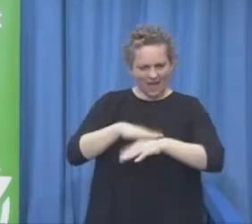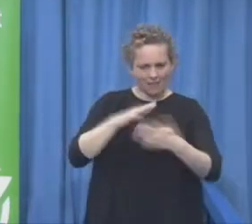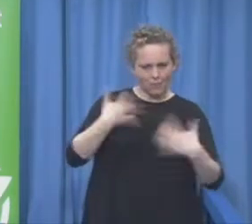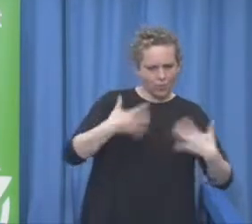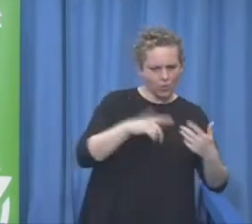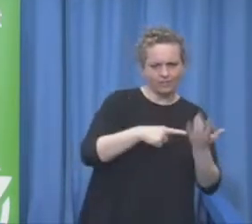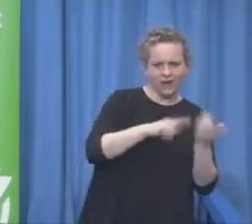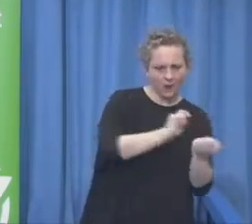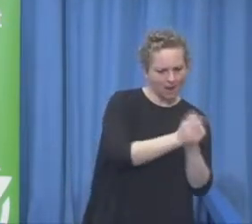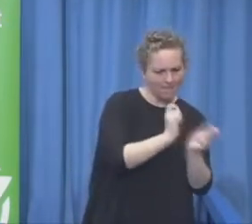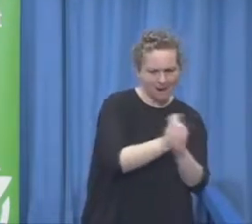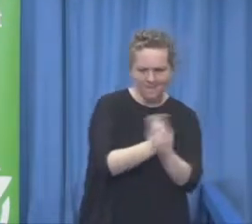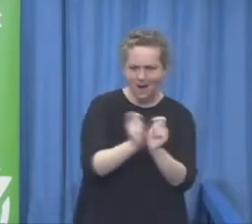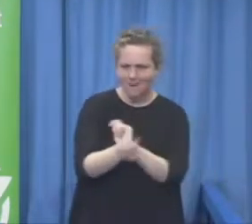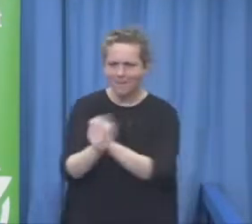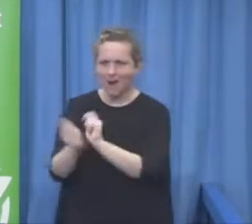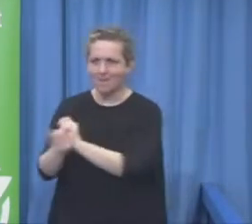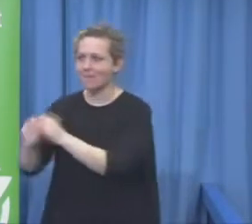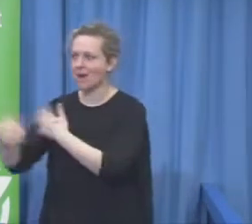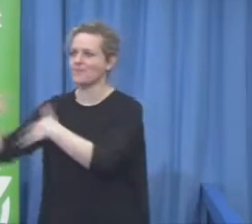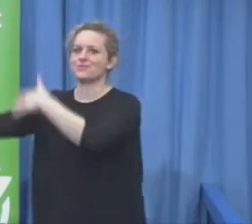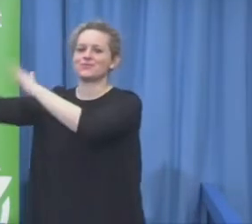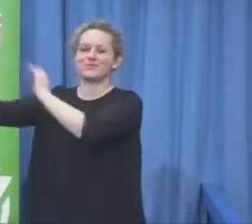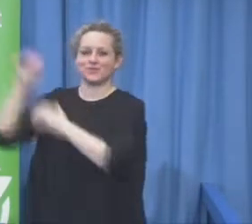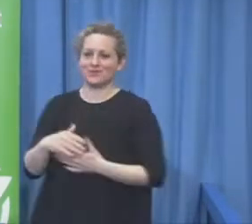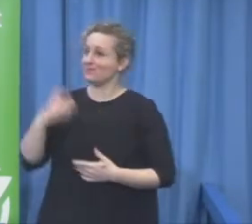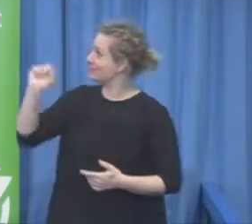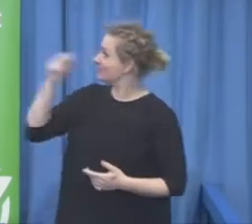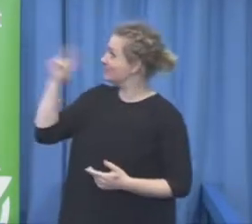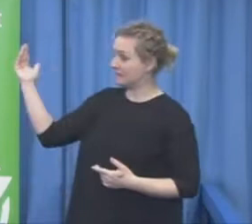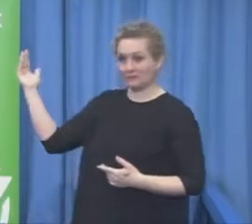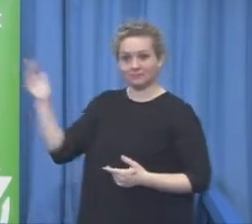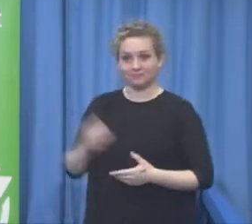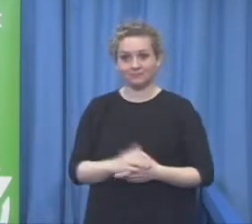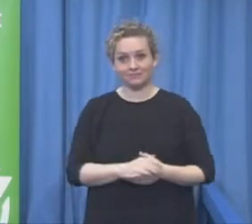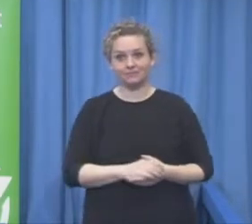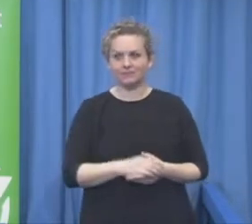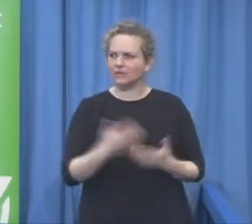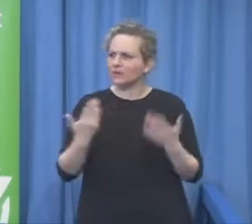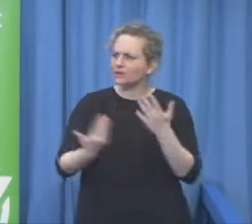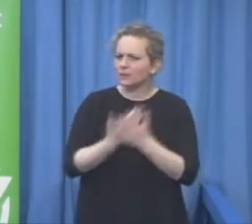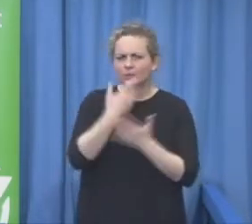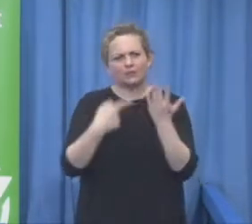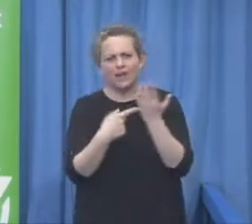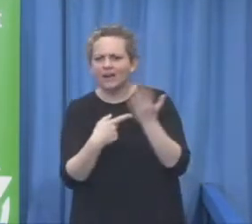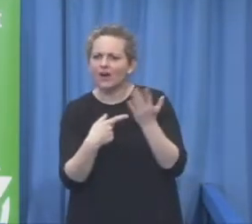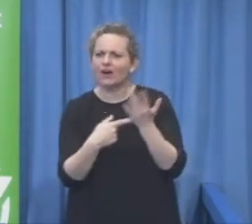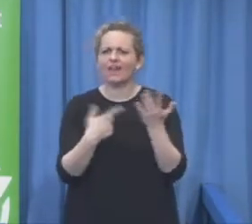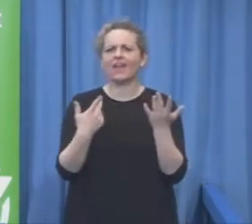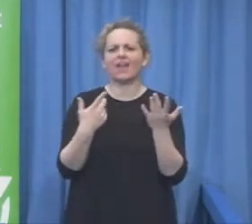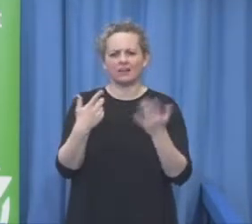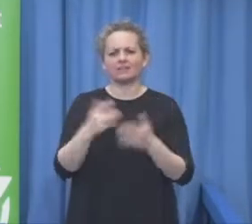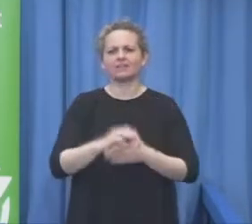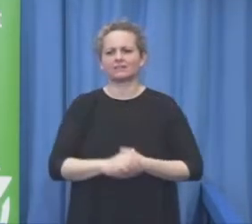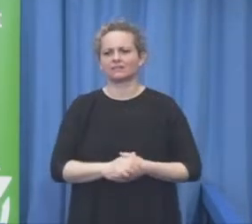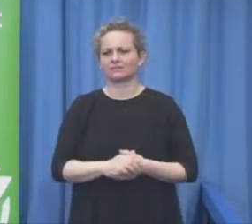sales is the speakers enjoy the music ride electric wheelchair